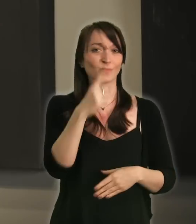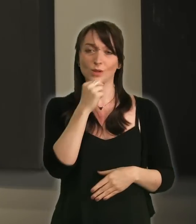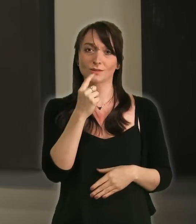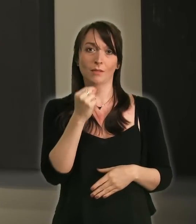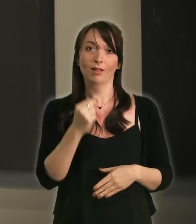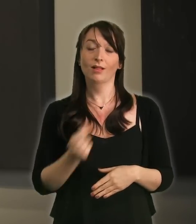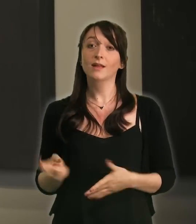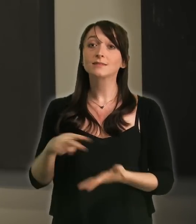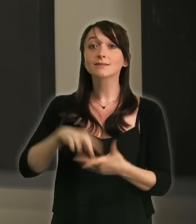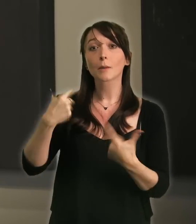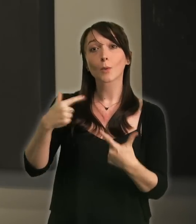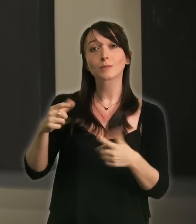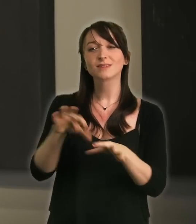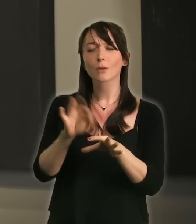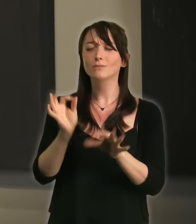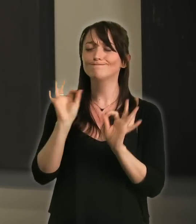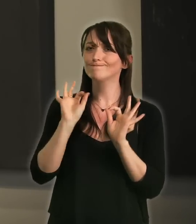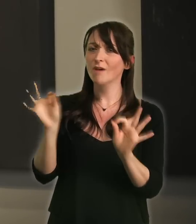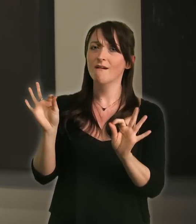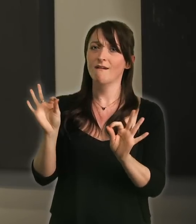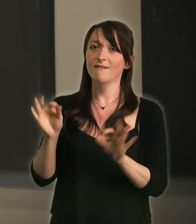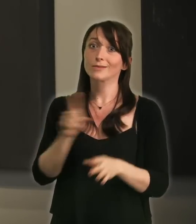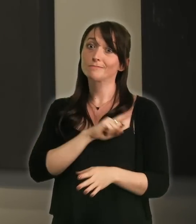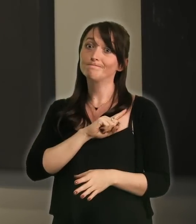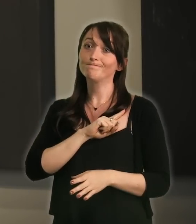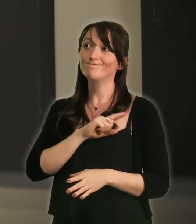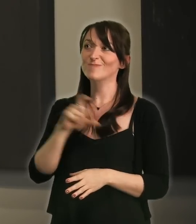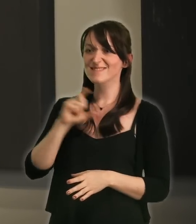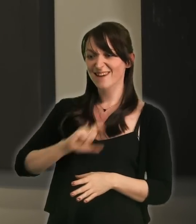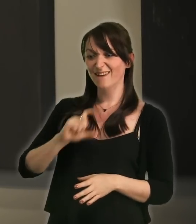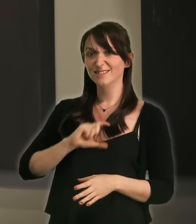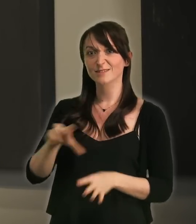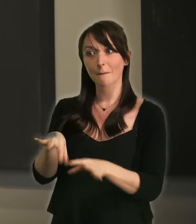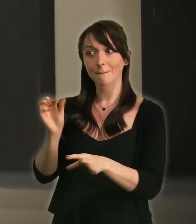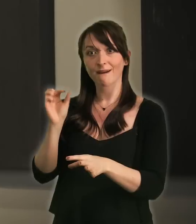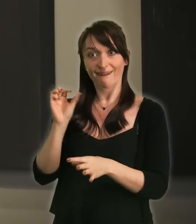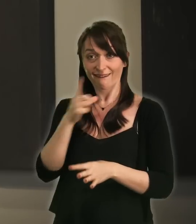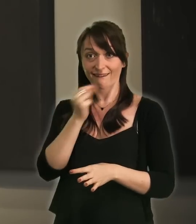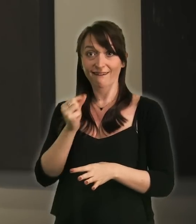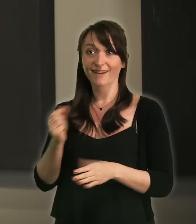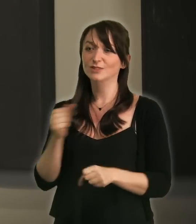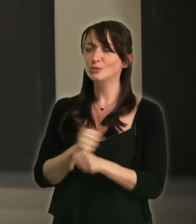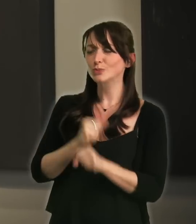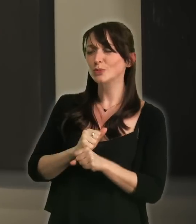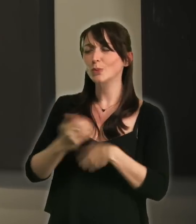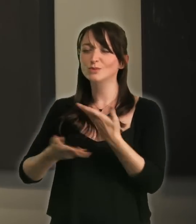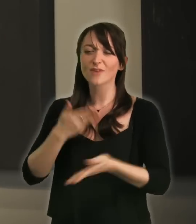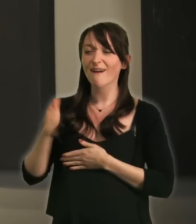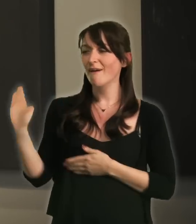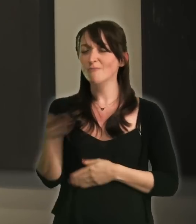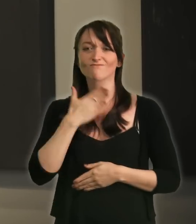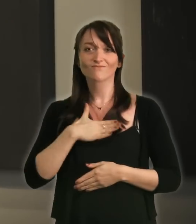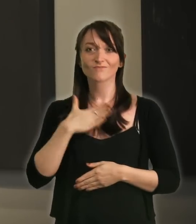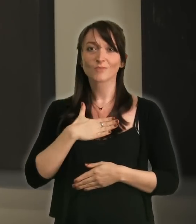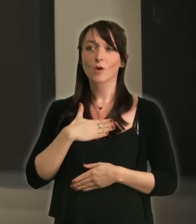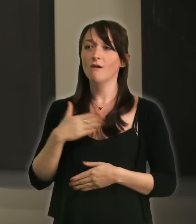realistic and stand-up was a great choice because I felt like I could be who I wanted to be I could do what I wanted to do and it was it was